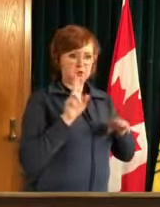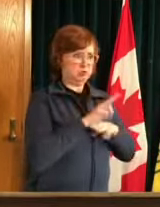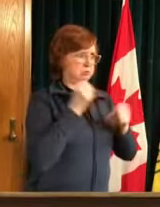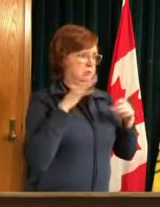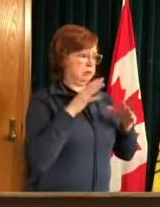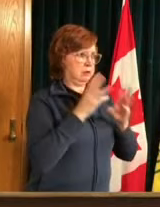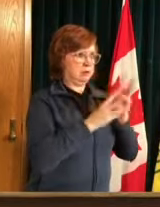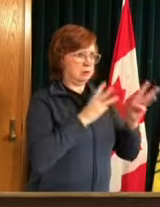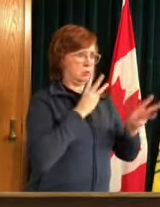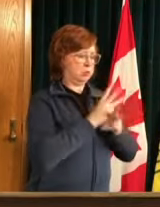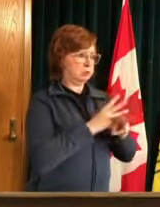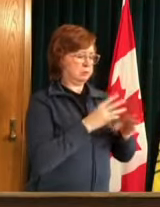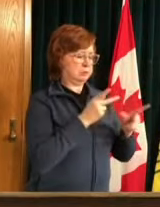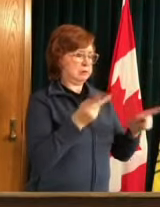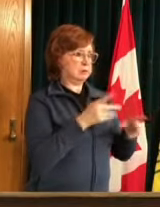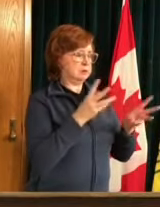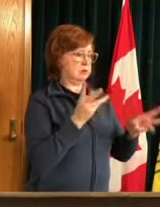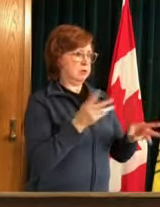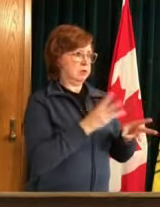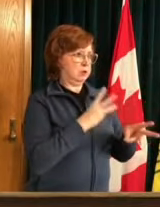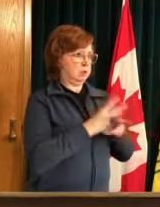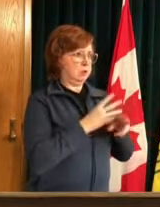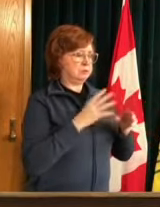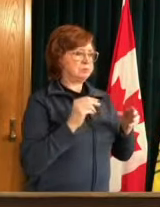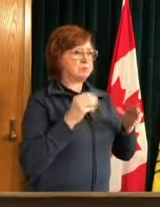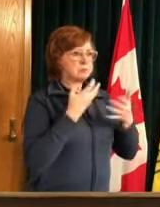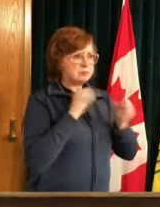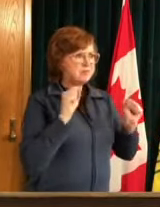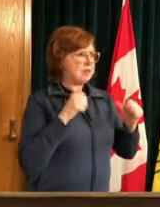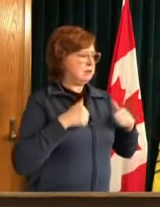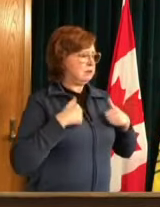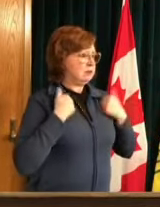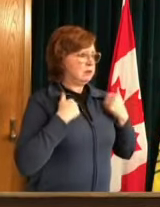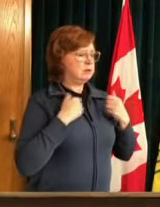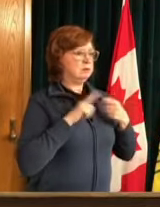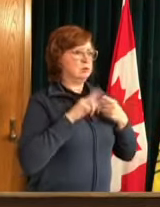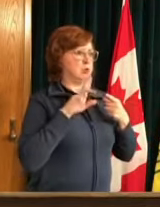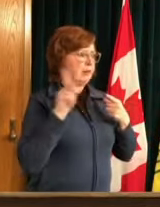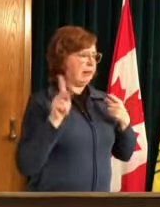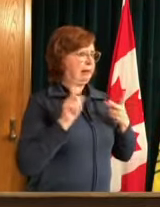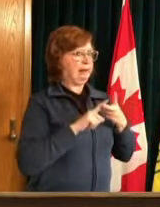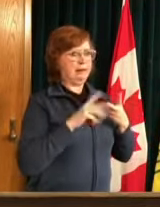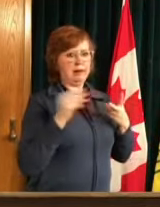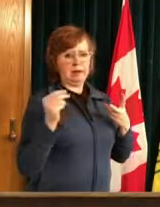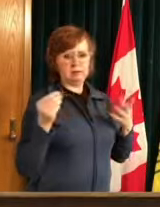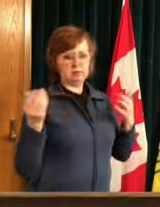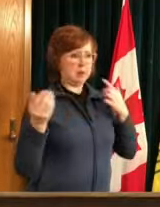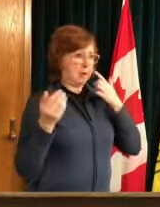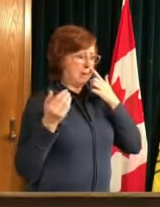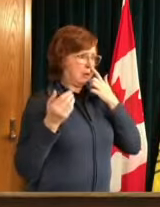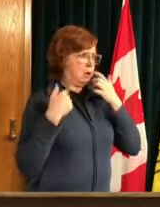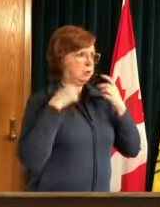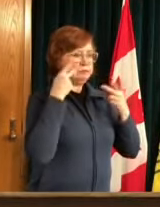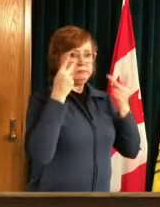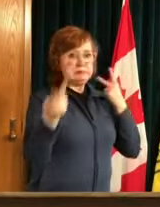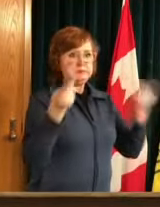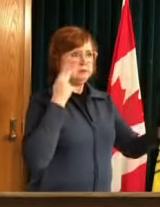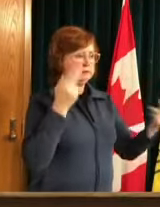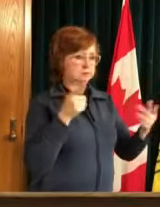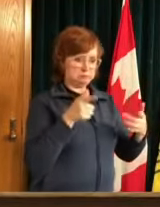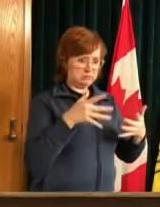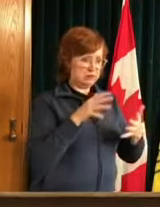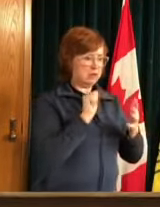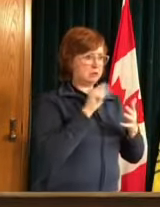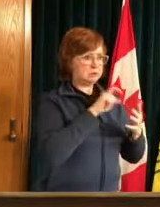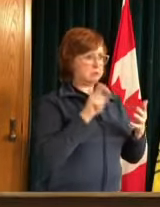many as any vaccine around the world when you look at places like the uk um and many others um we have a federal health minister that has